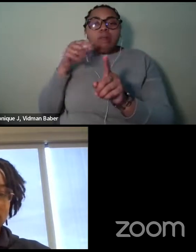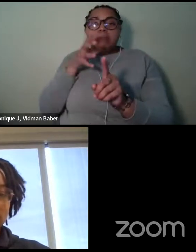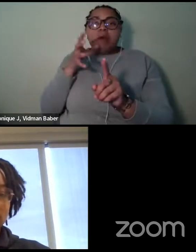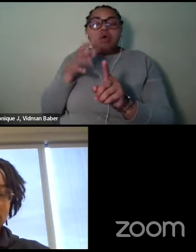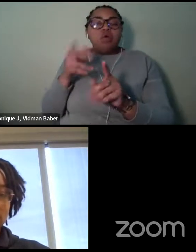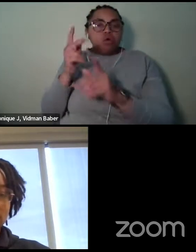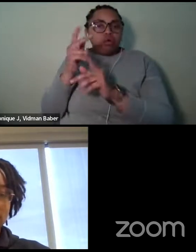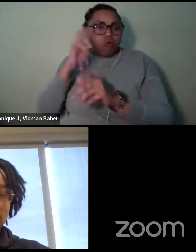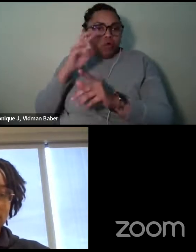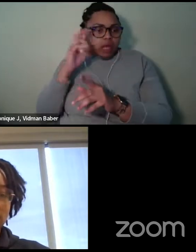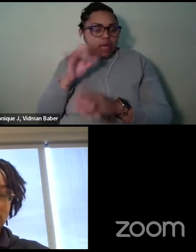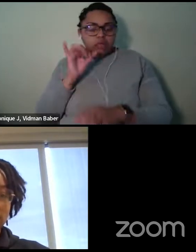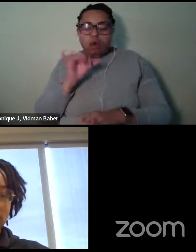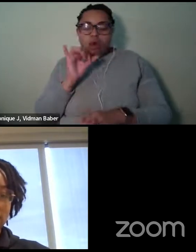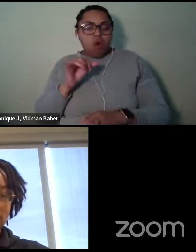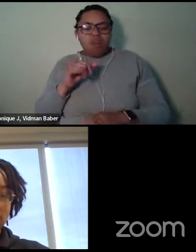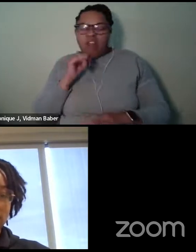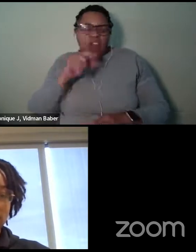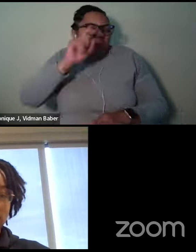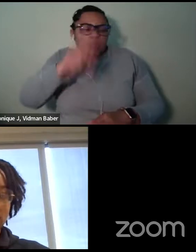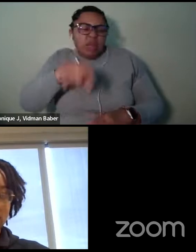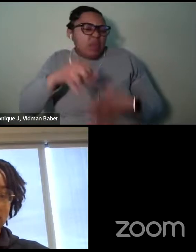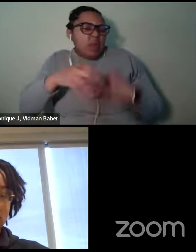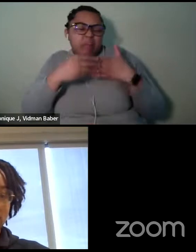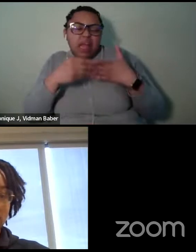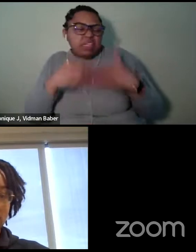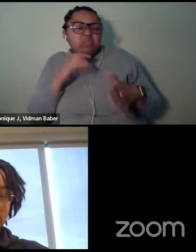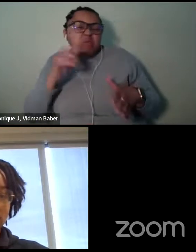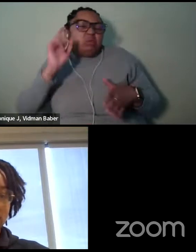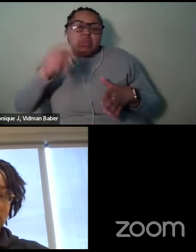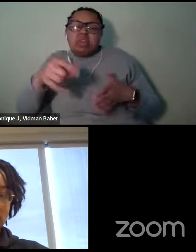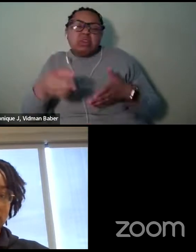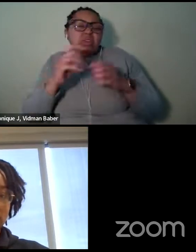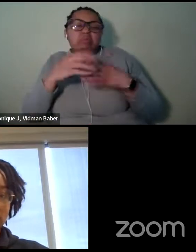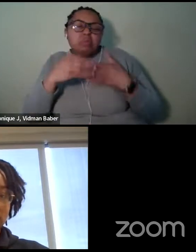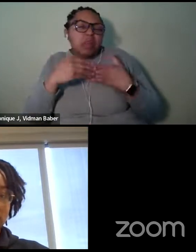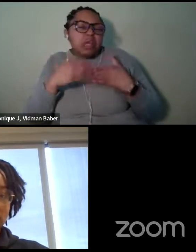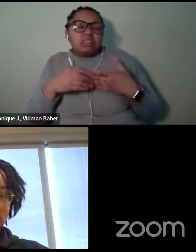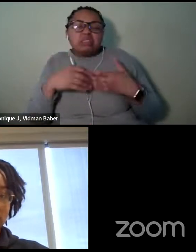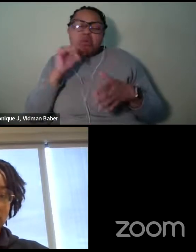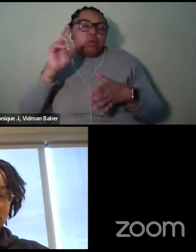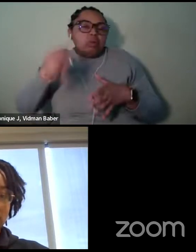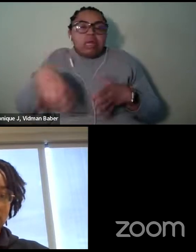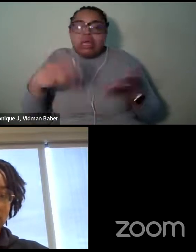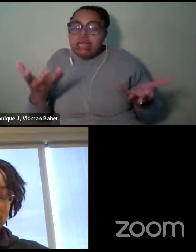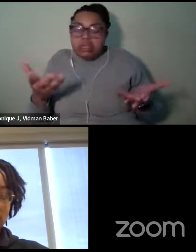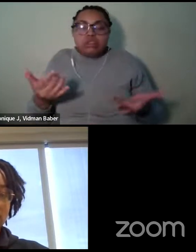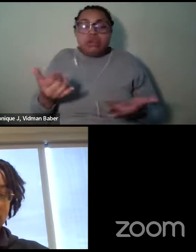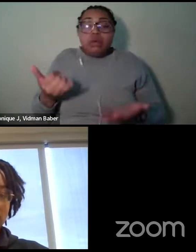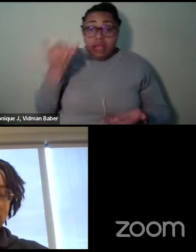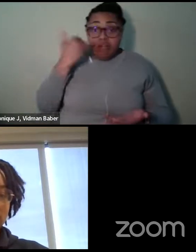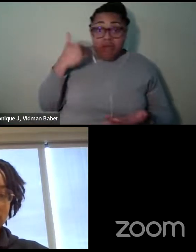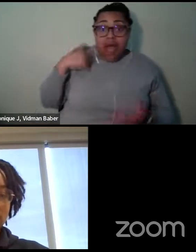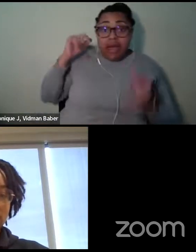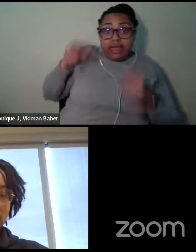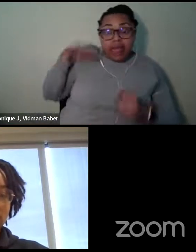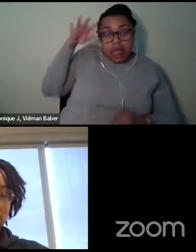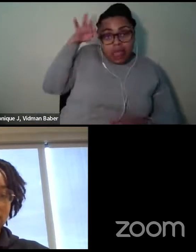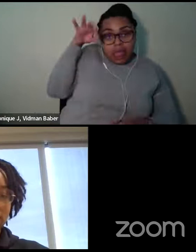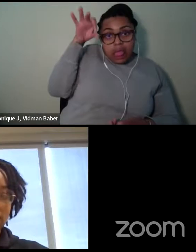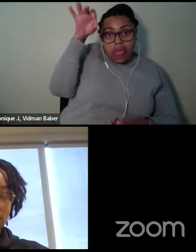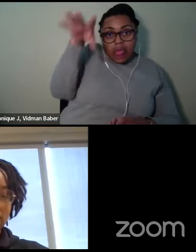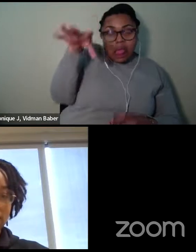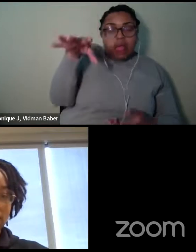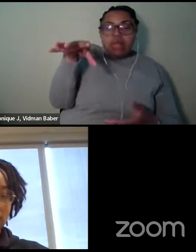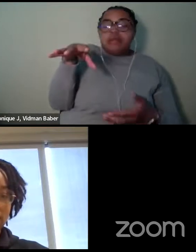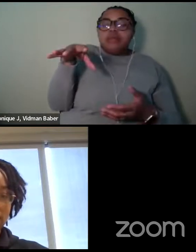really need. So if I can plant a seed about maybe reducing consumption of unnecessary things,